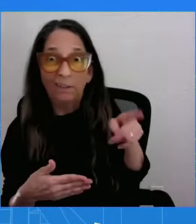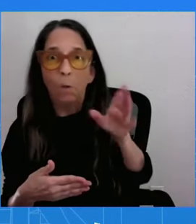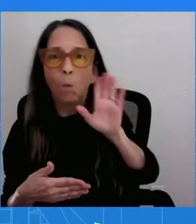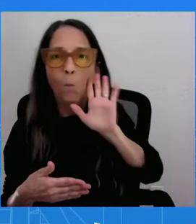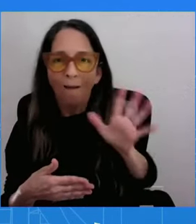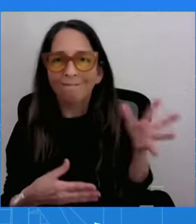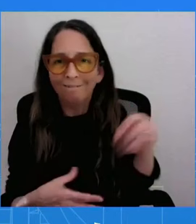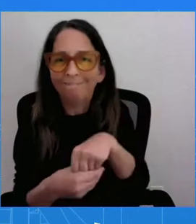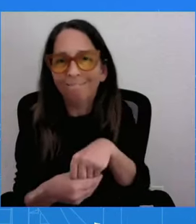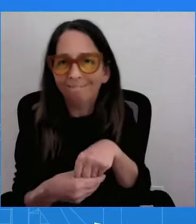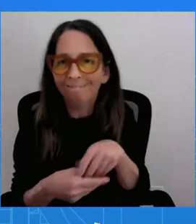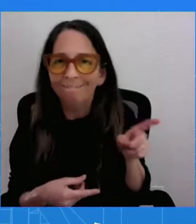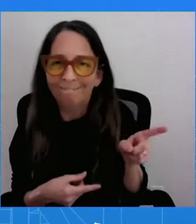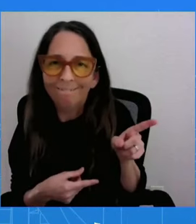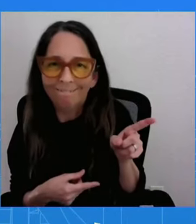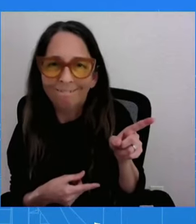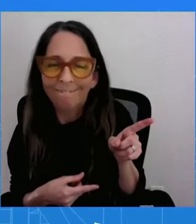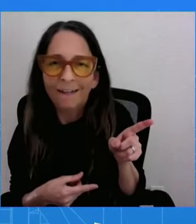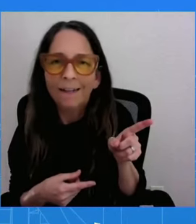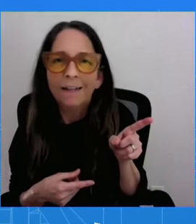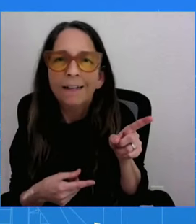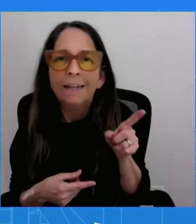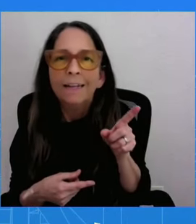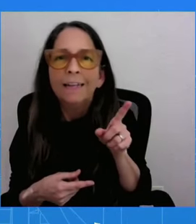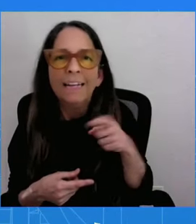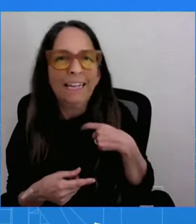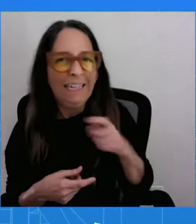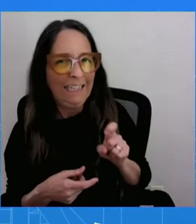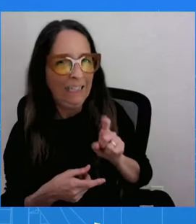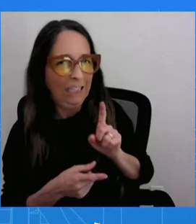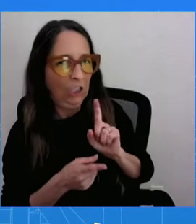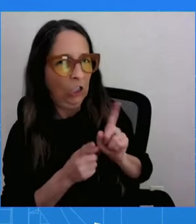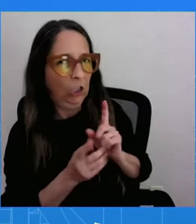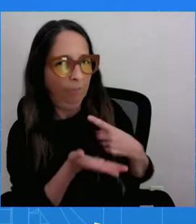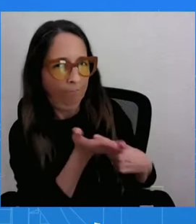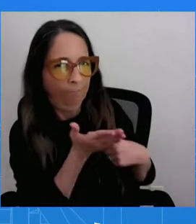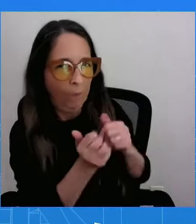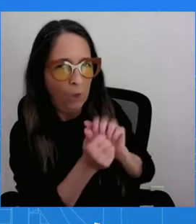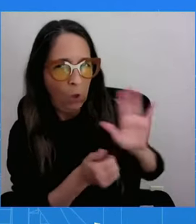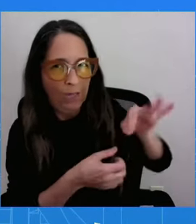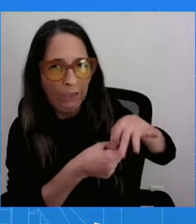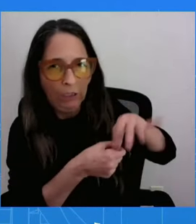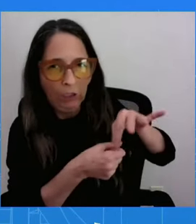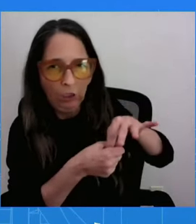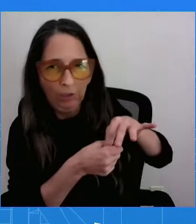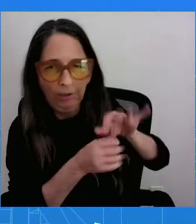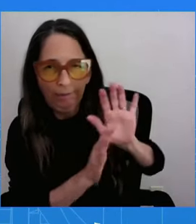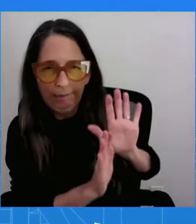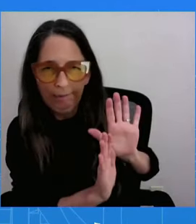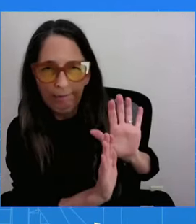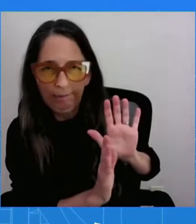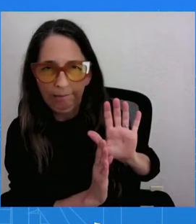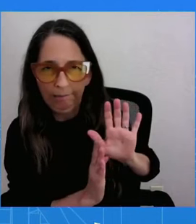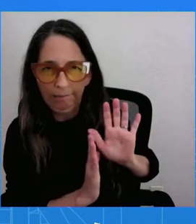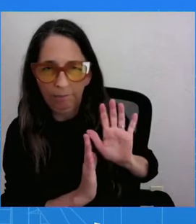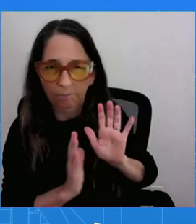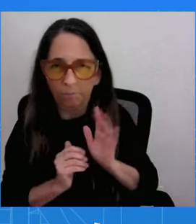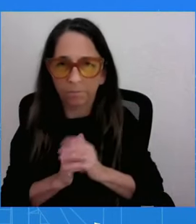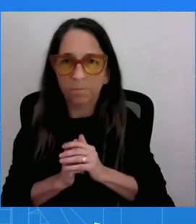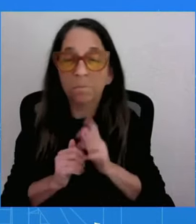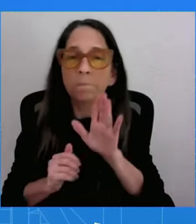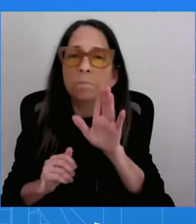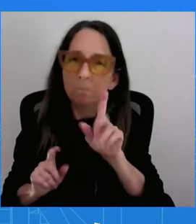specifically, however they wish to talk about that. What I can say, more broadly speaking, is,